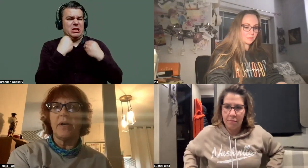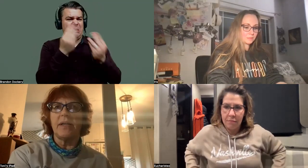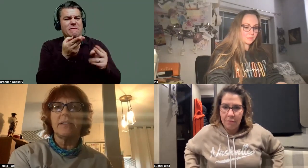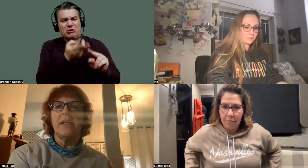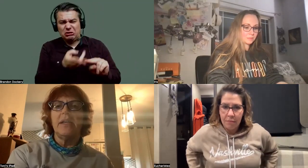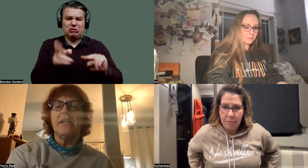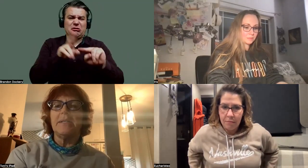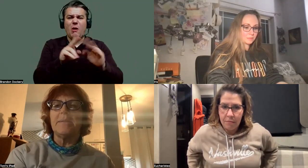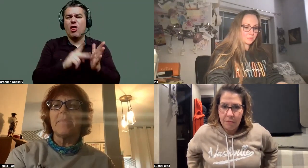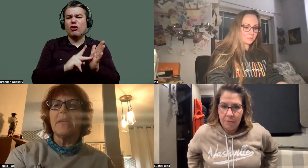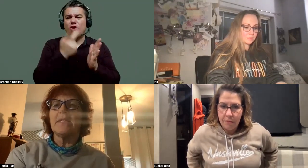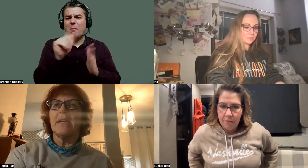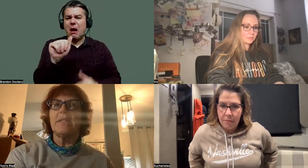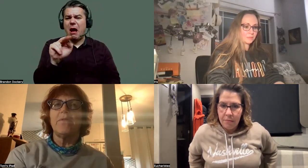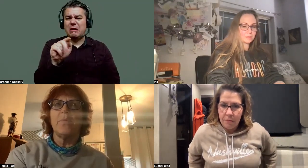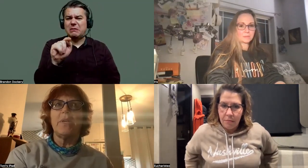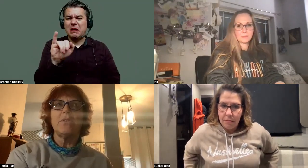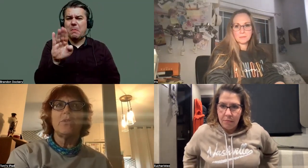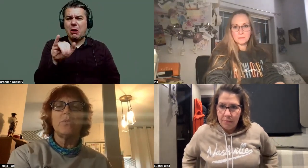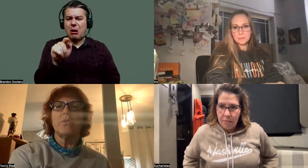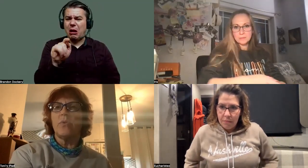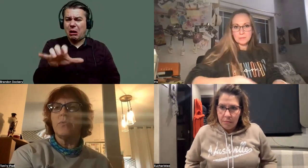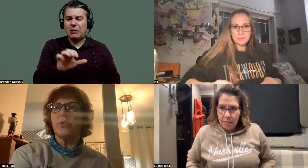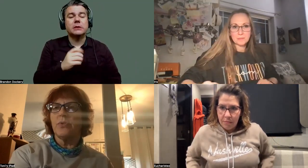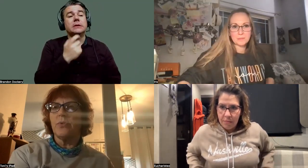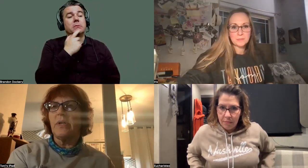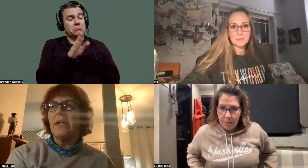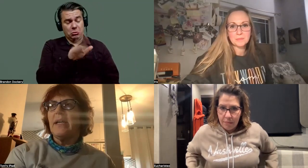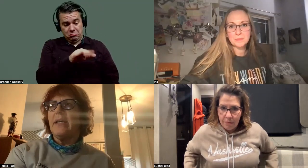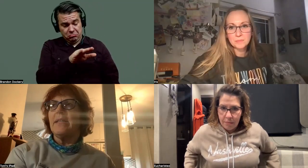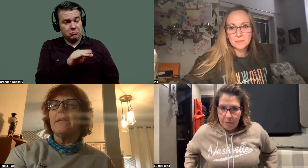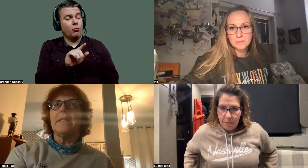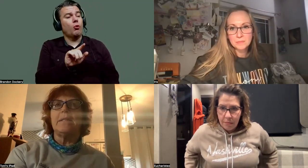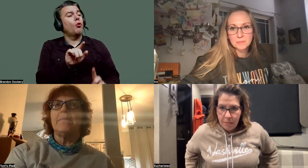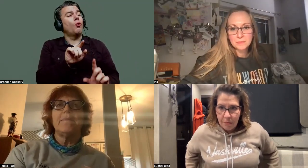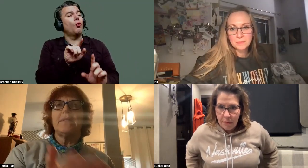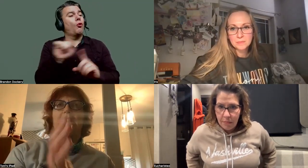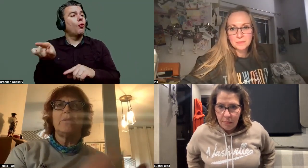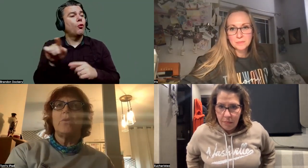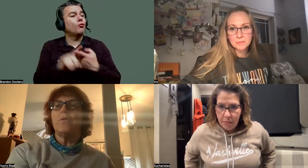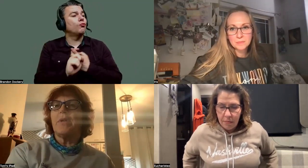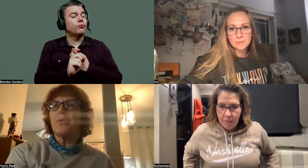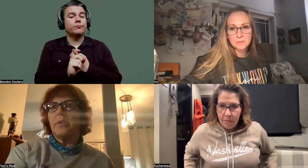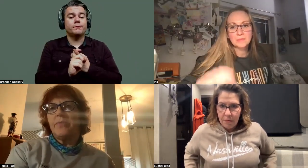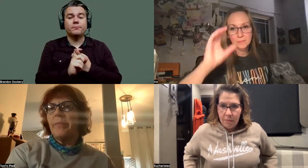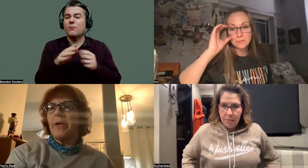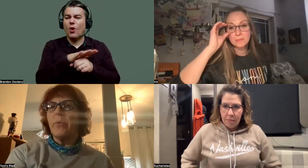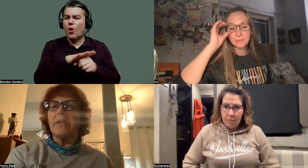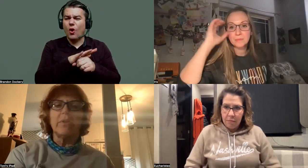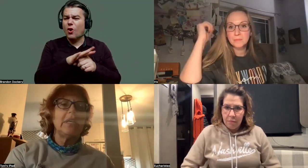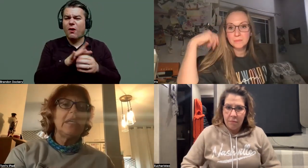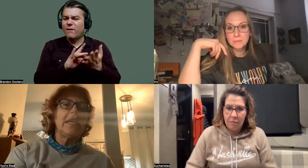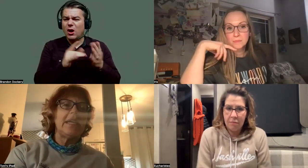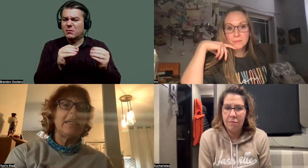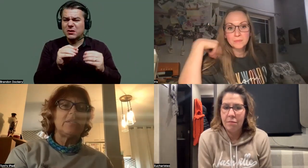antibiotics. He said for me to go to the local drugstore, Fred Meyer,